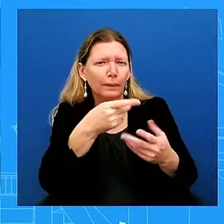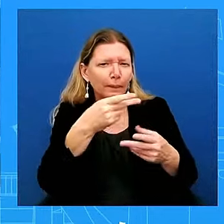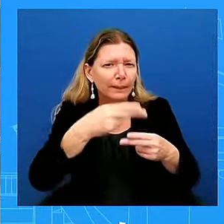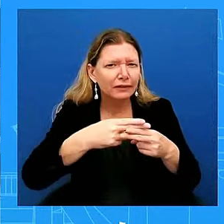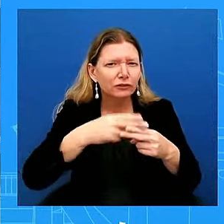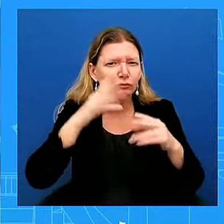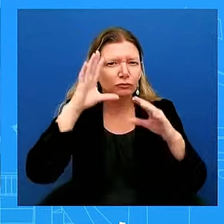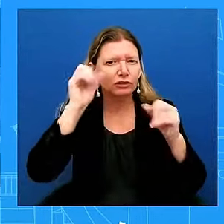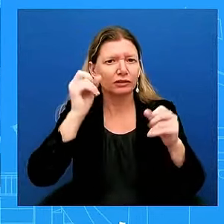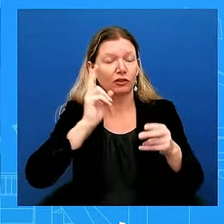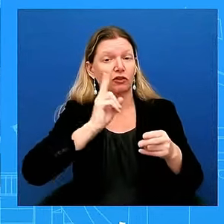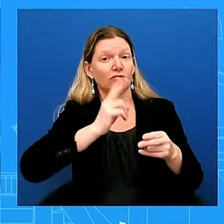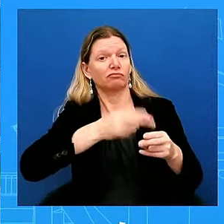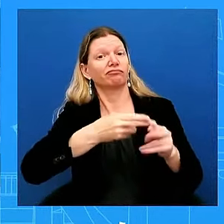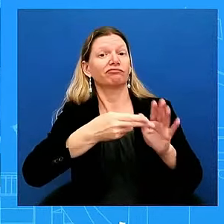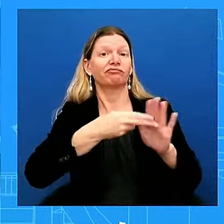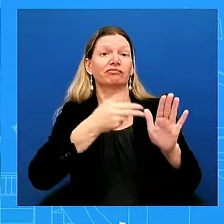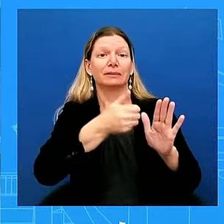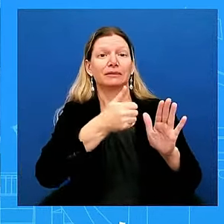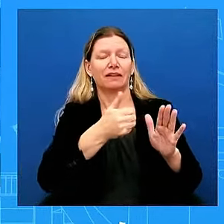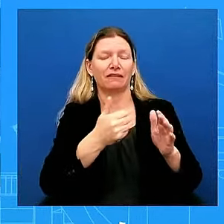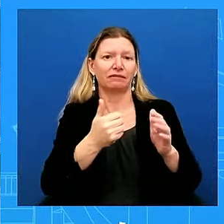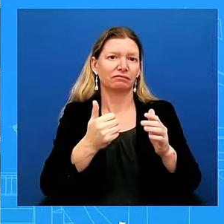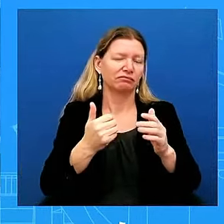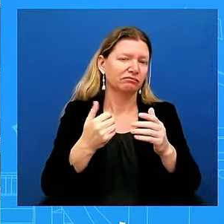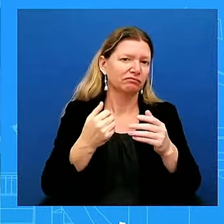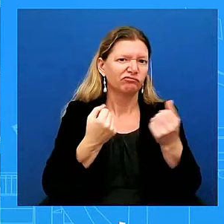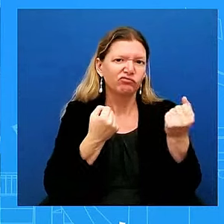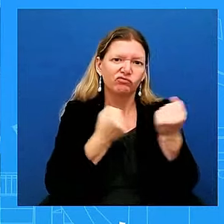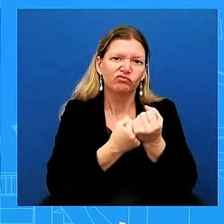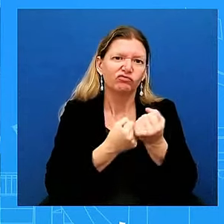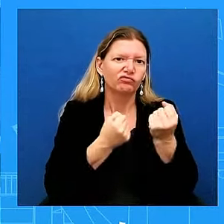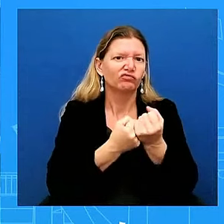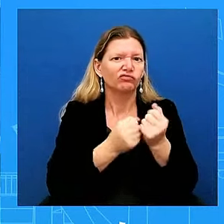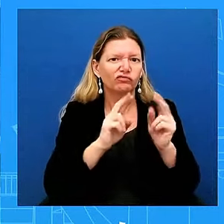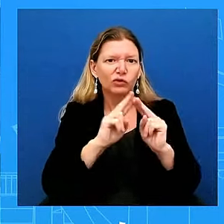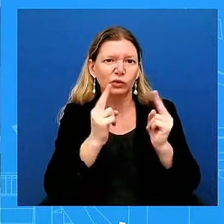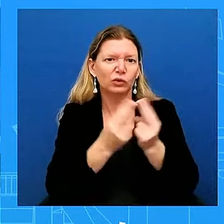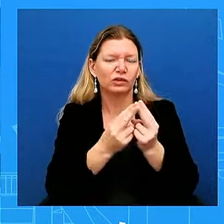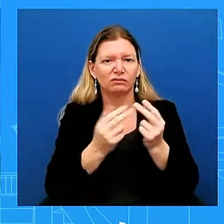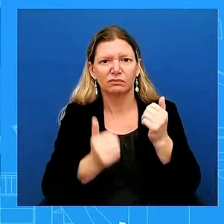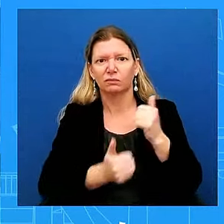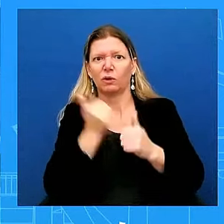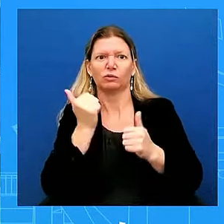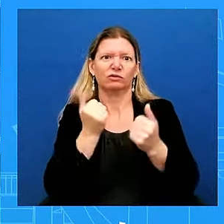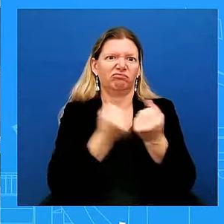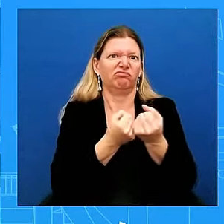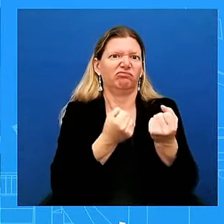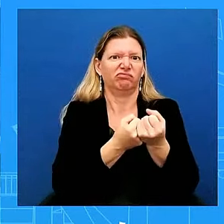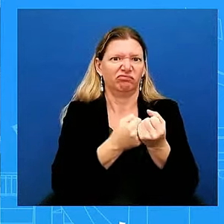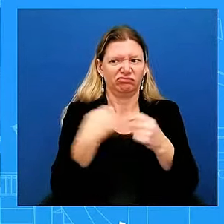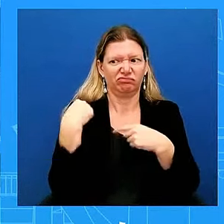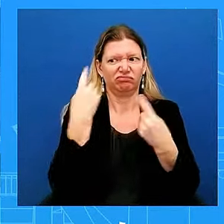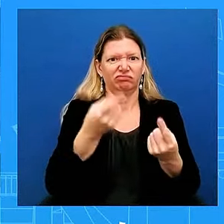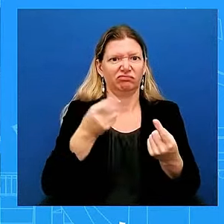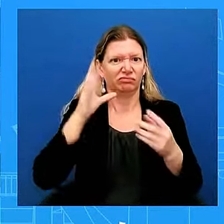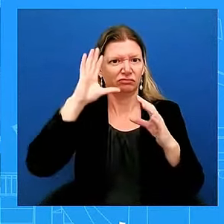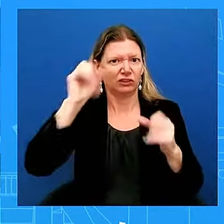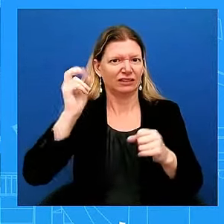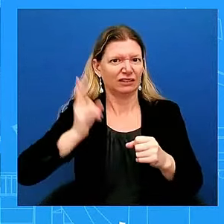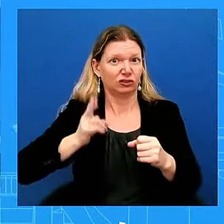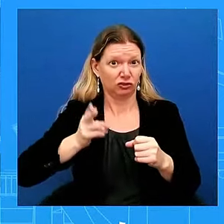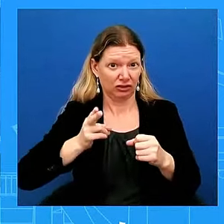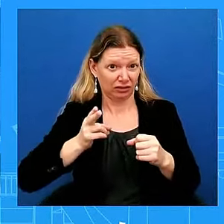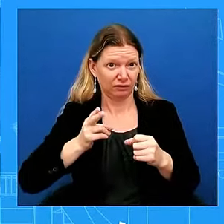members, yeah. Could you expand a little bit on his relationship with Harold Daggett, the head of the Union, and also the Vice President's